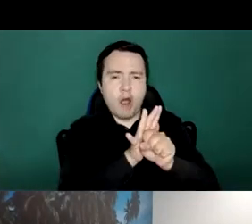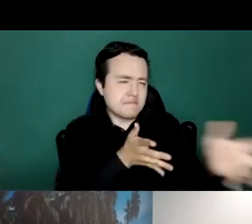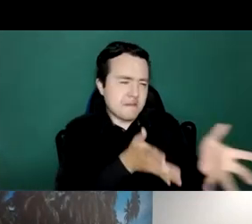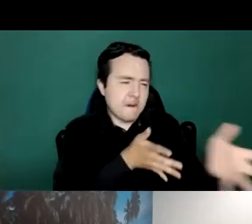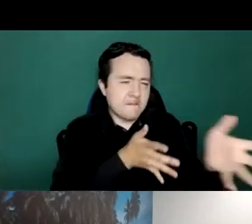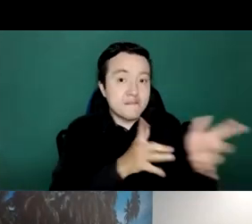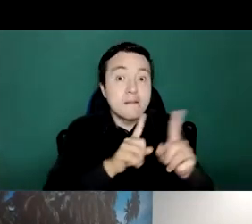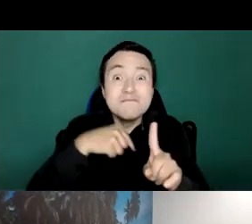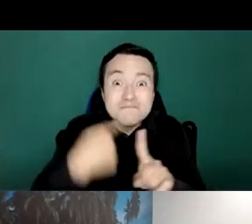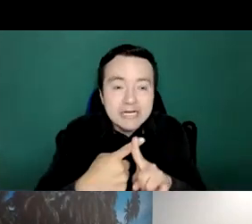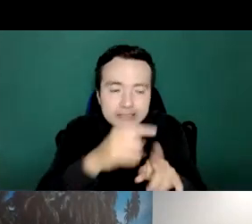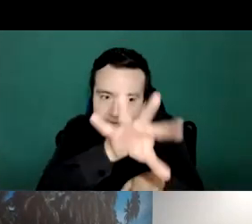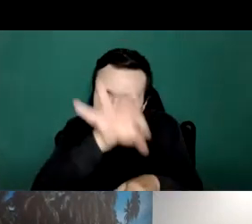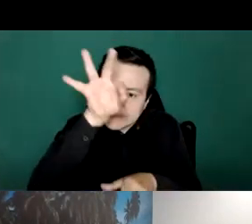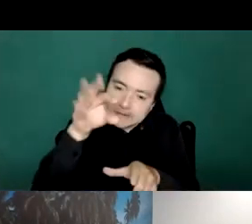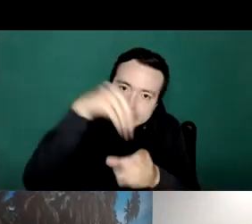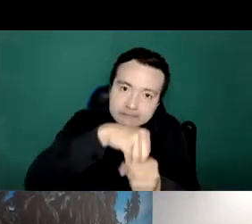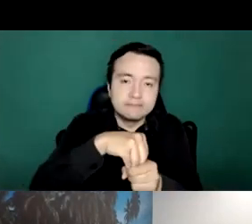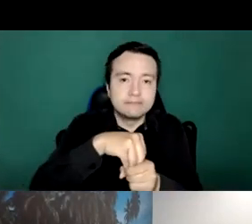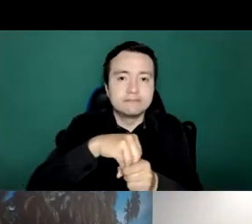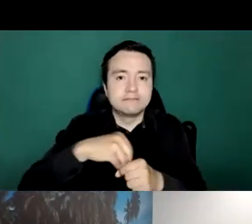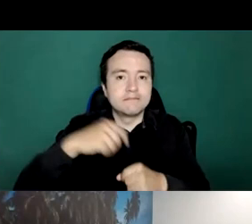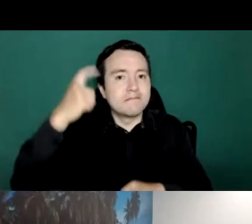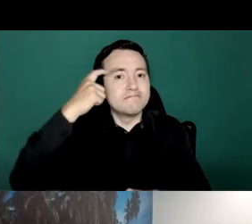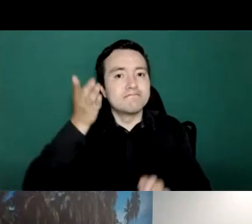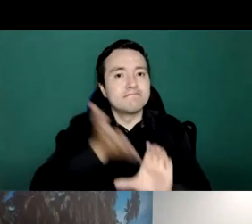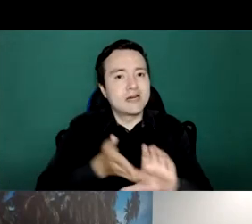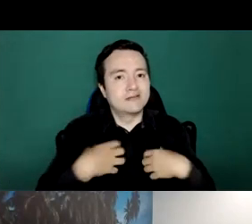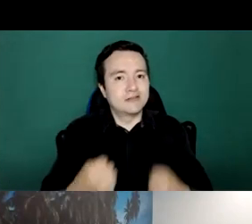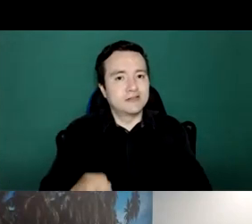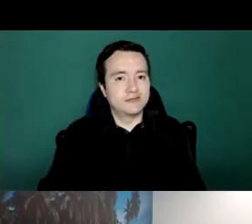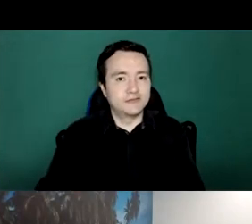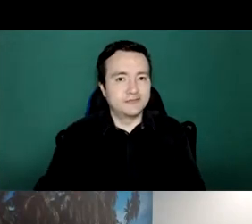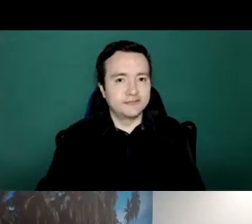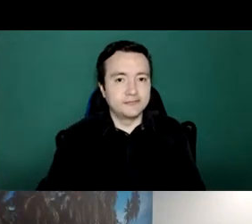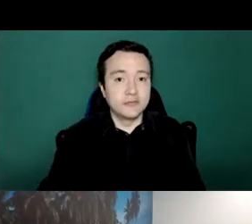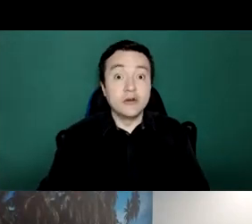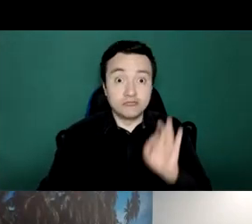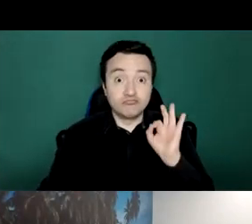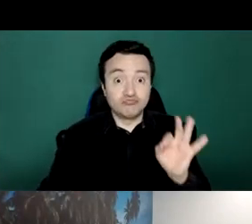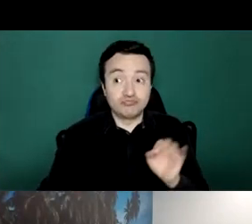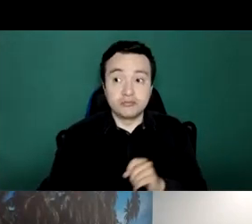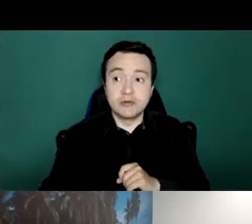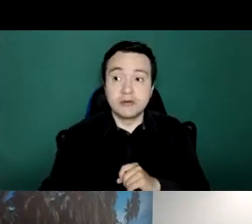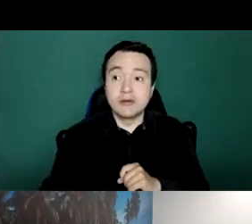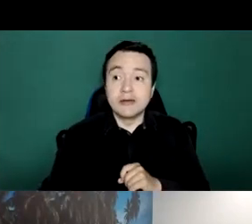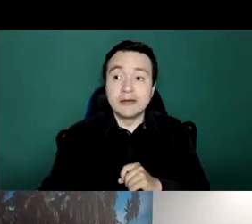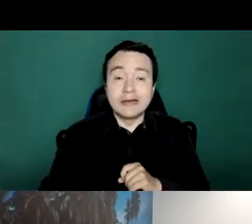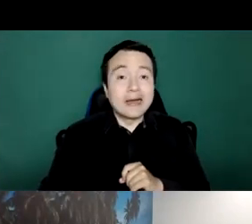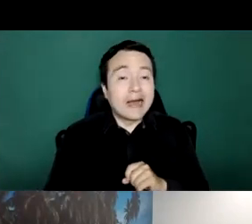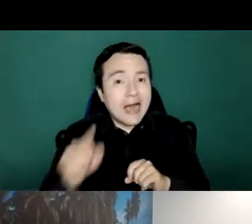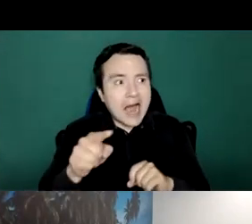the kovid response was because ever since we set up the emergency